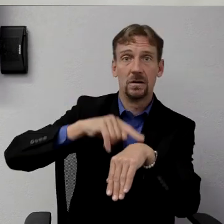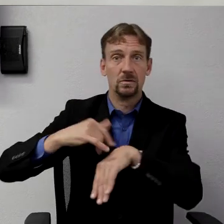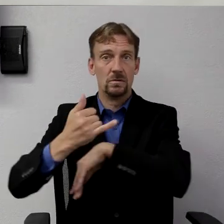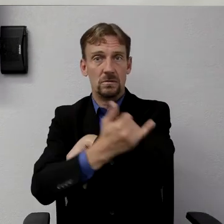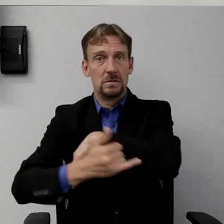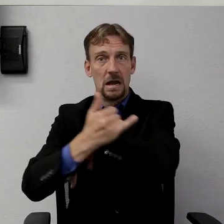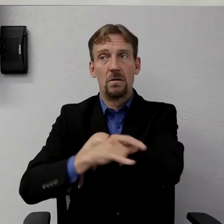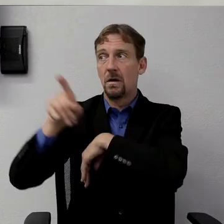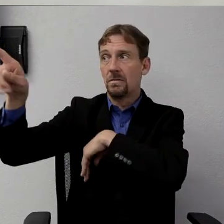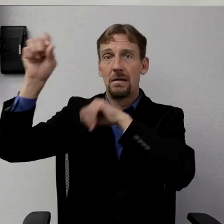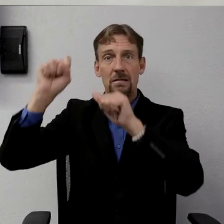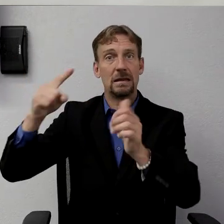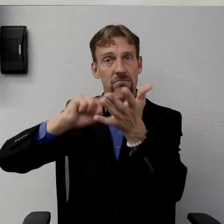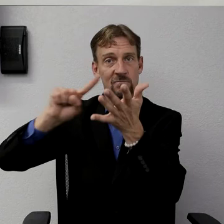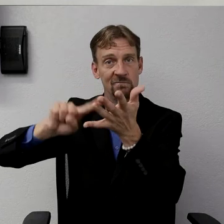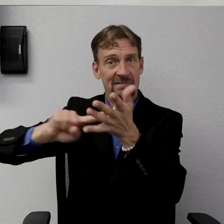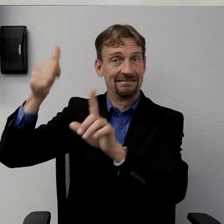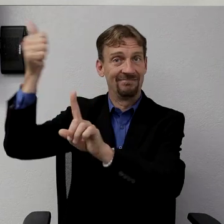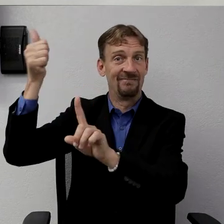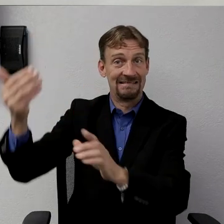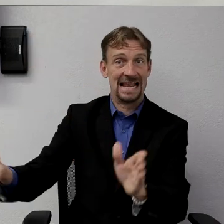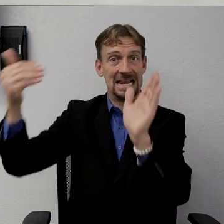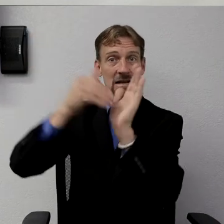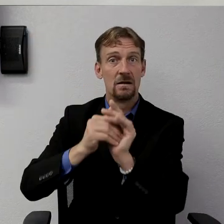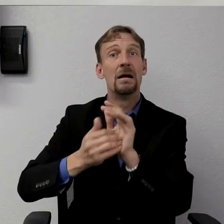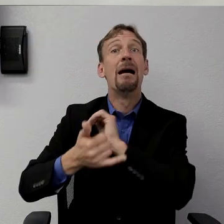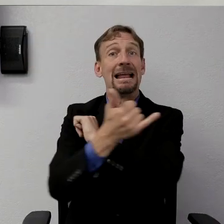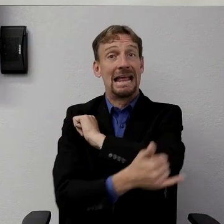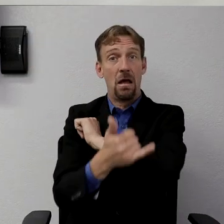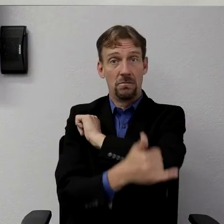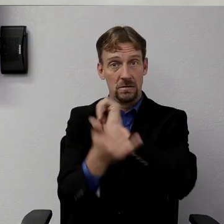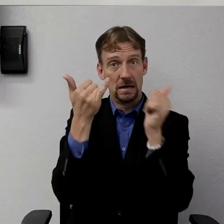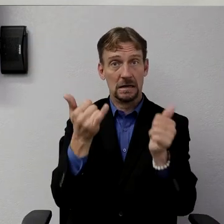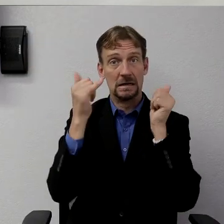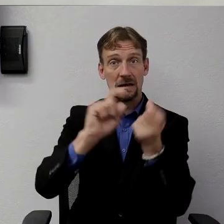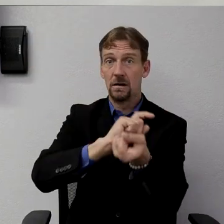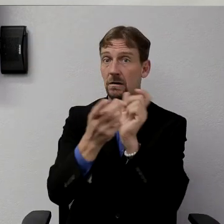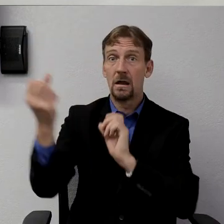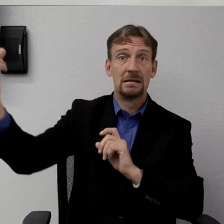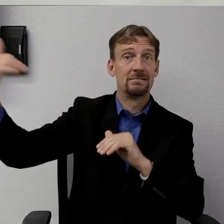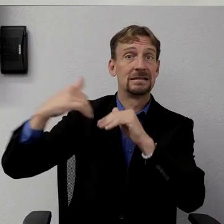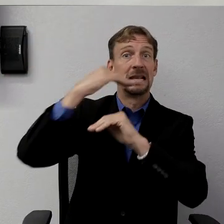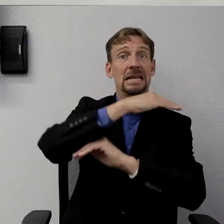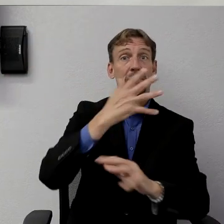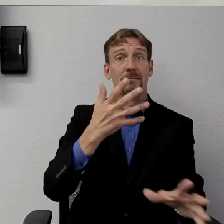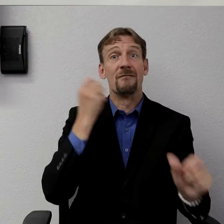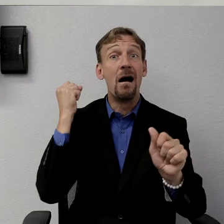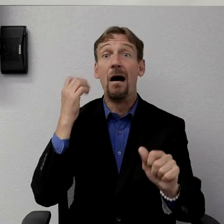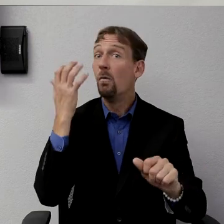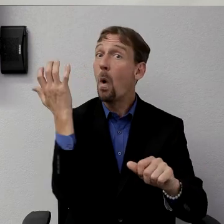analyzer. And the county is turning things around rather quickly, generally no later than 24 hours.